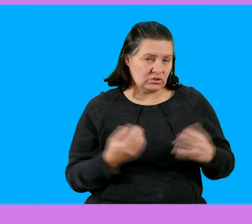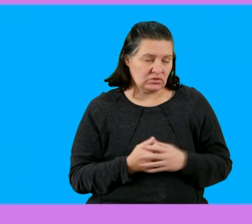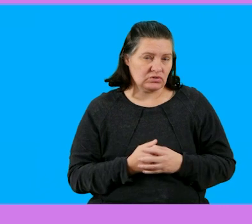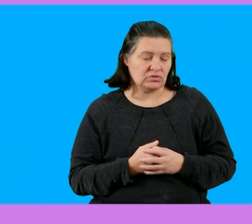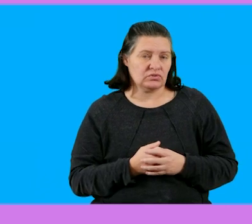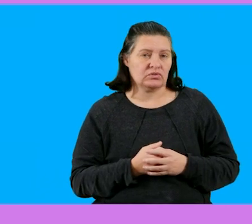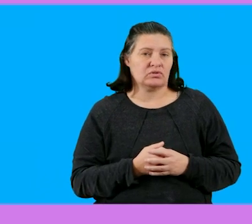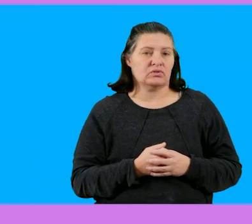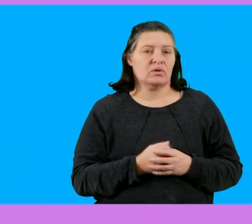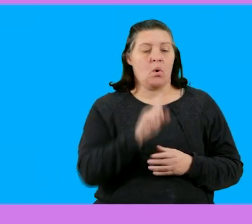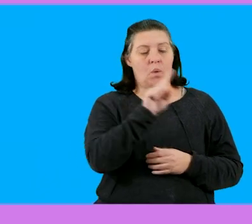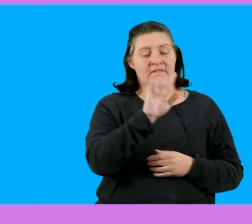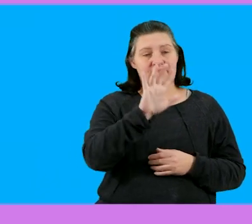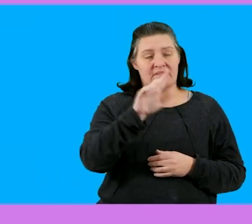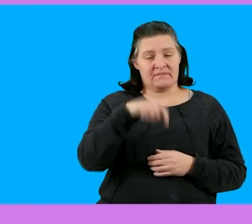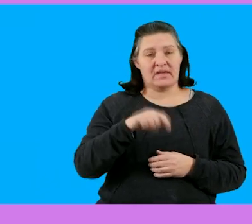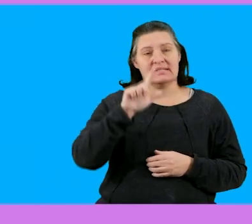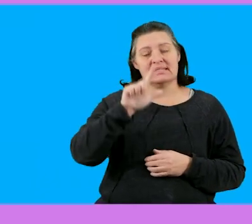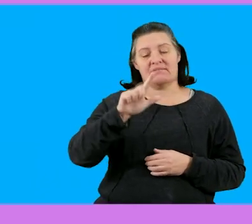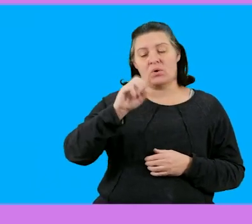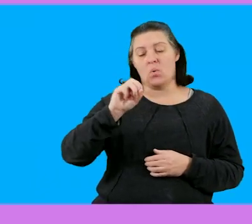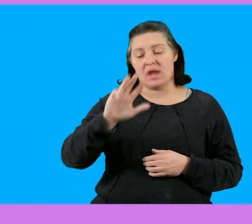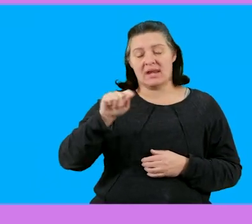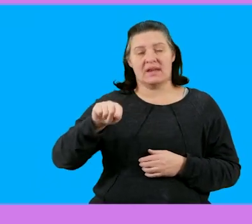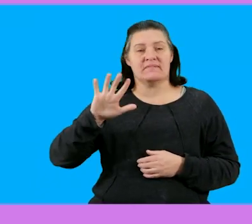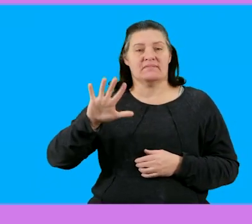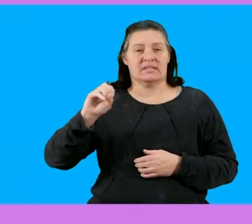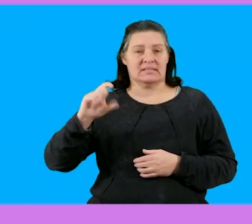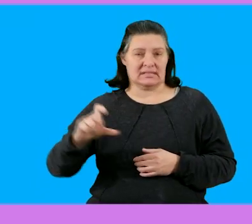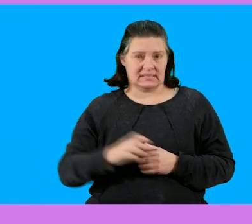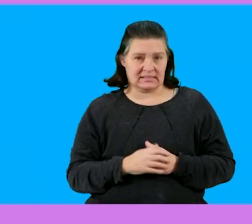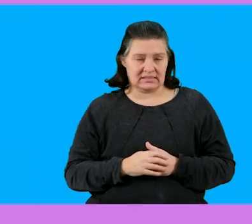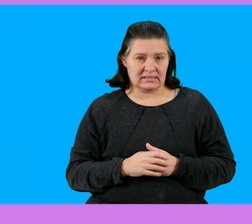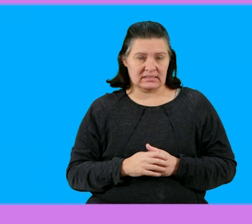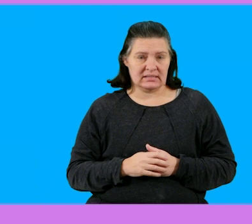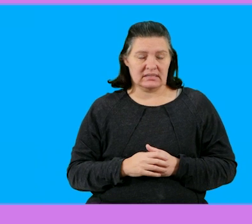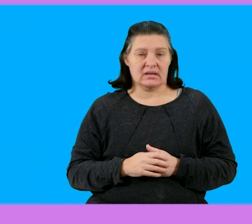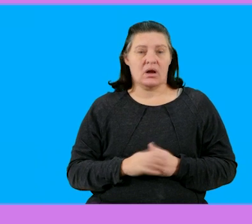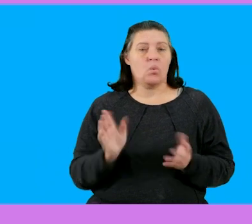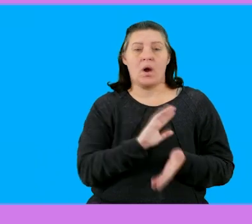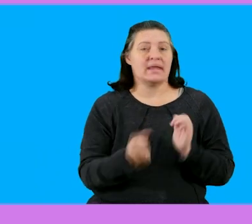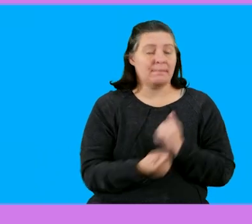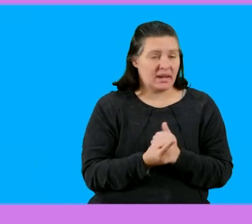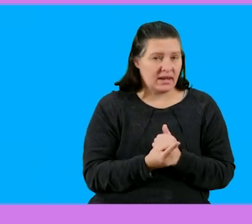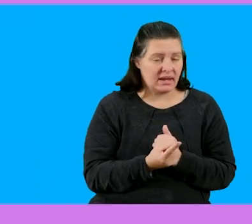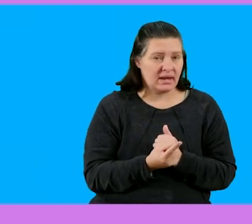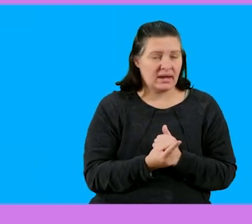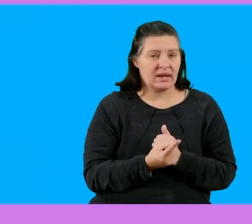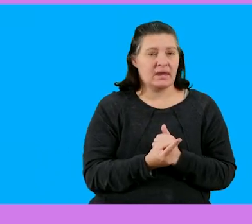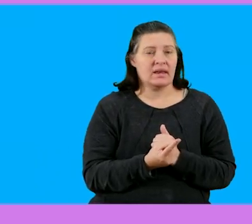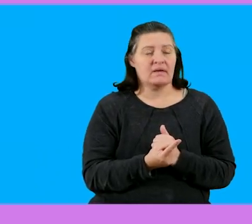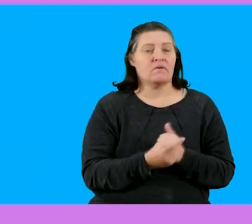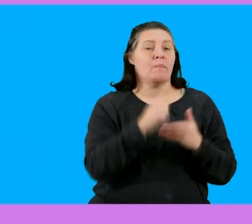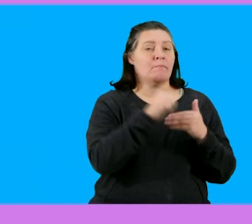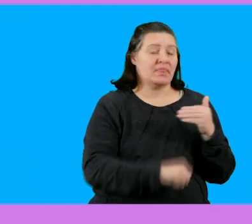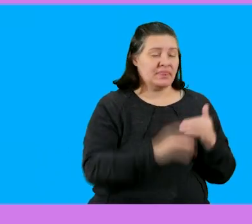is what is now 15,709 rent and 50 cents okay but now what happens here so this